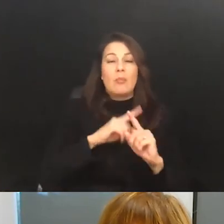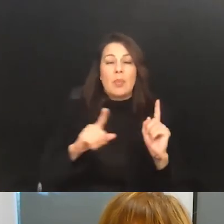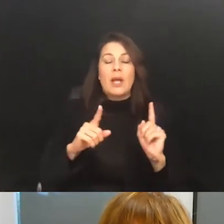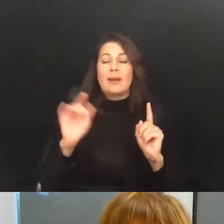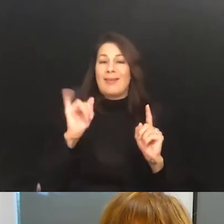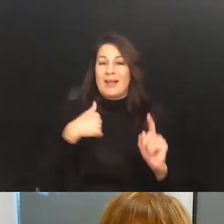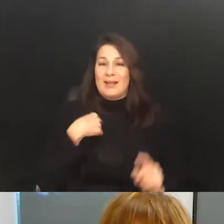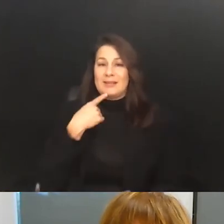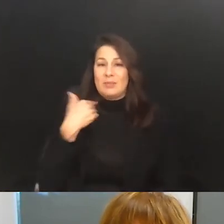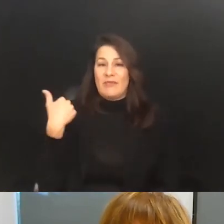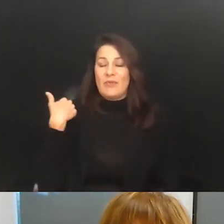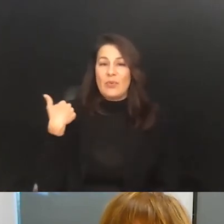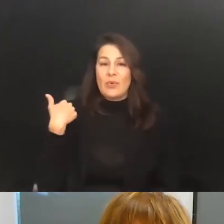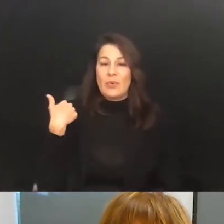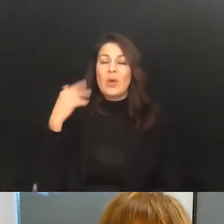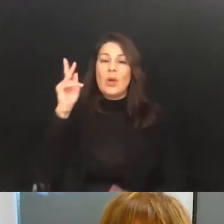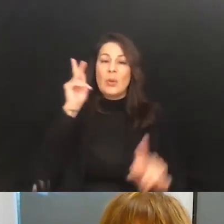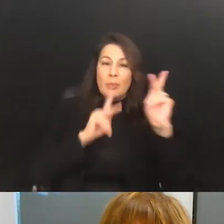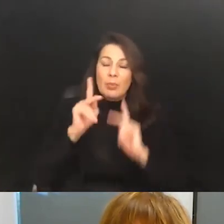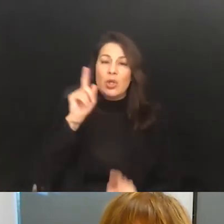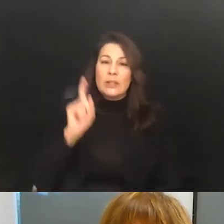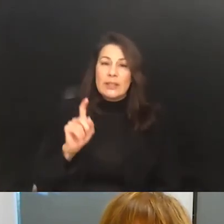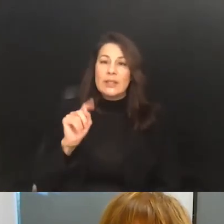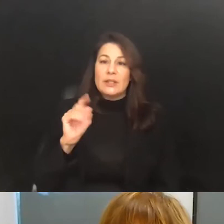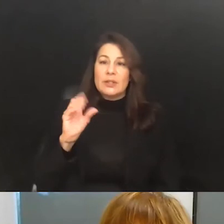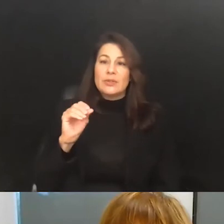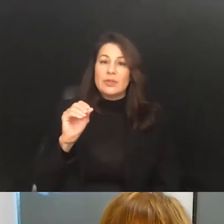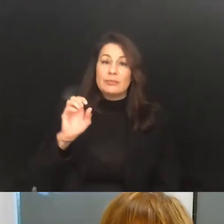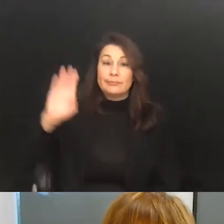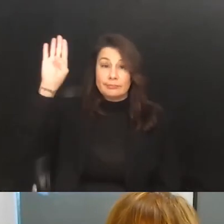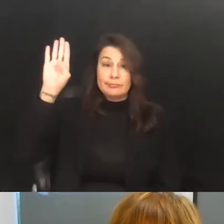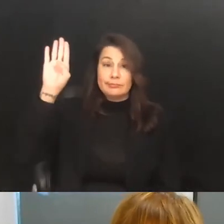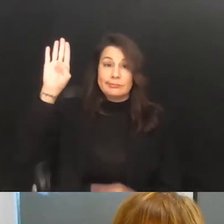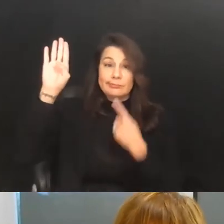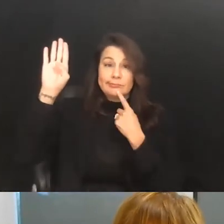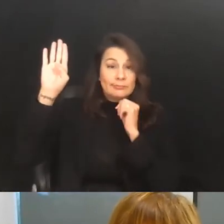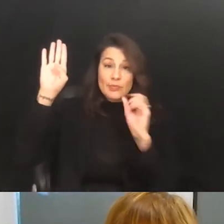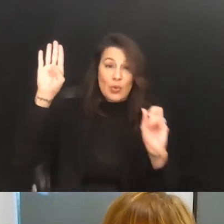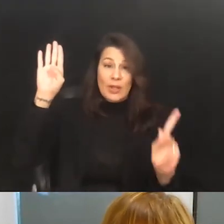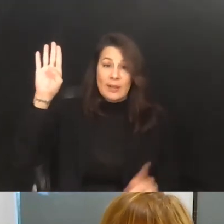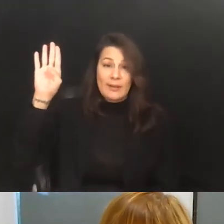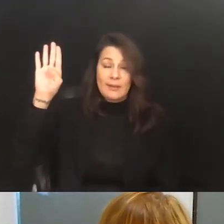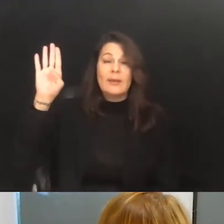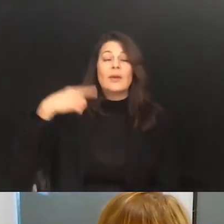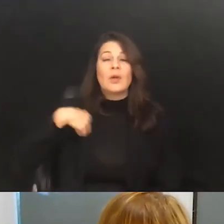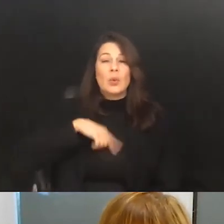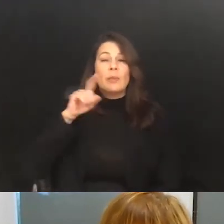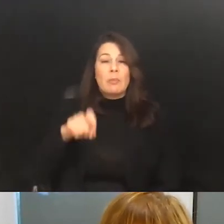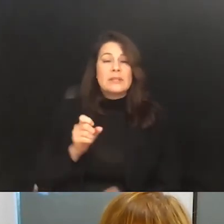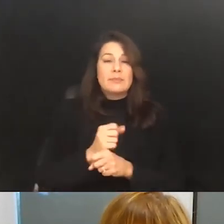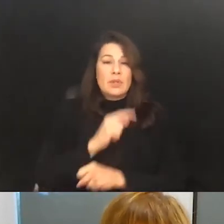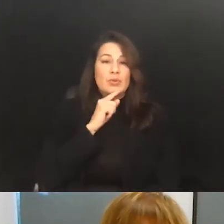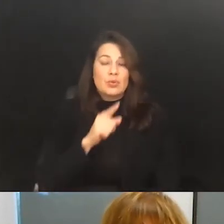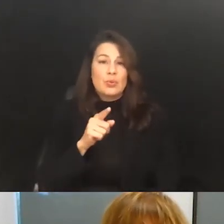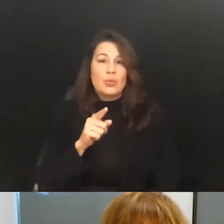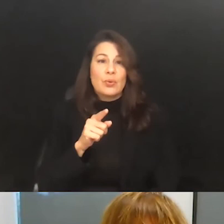I said about, you know, people need to raise, raise up and say, that's not okay. Like, we have to make sure that there is that